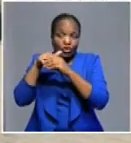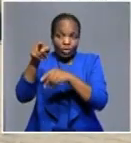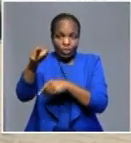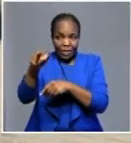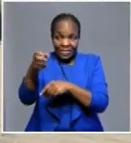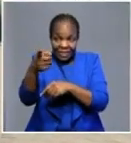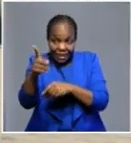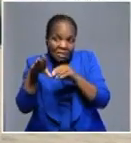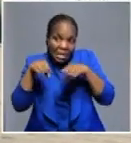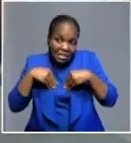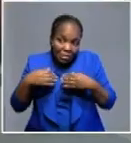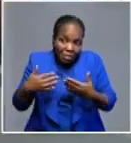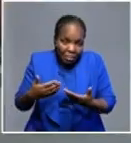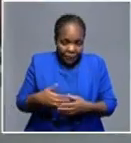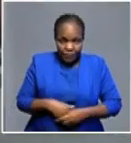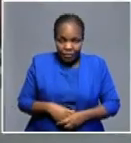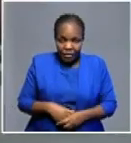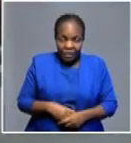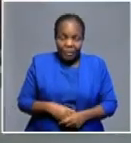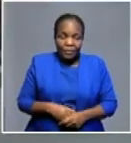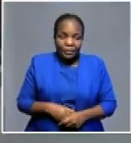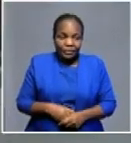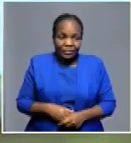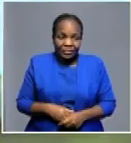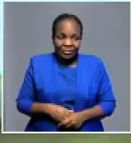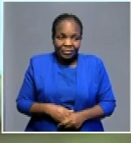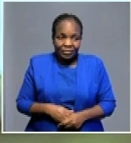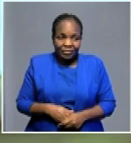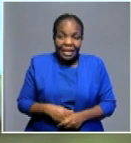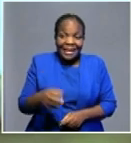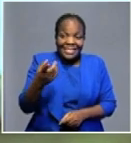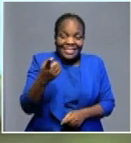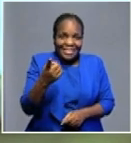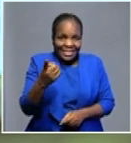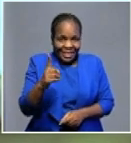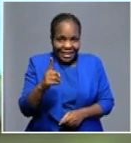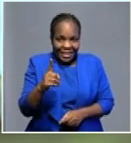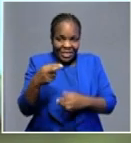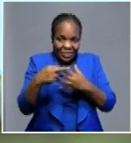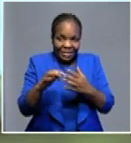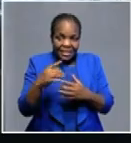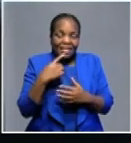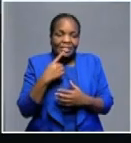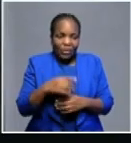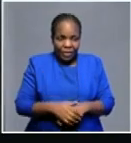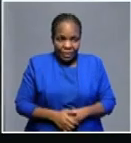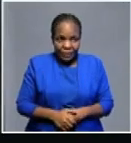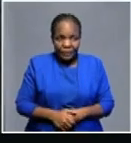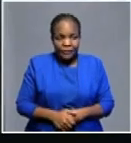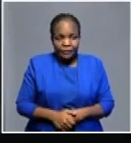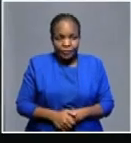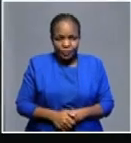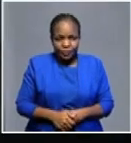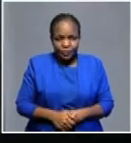So, although the increment that we have requested, it is reasonable with the reason that we know once we